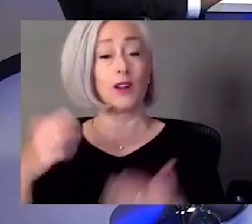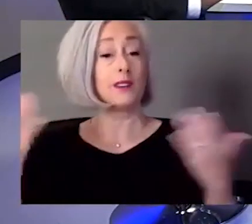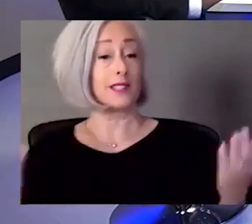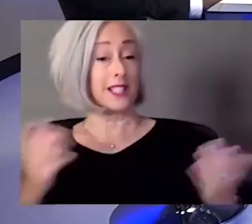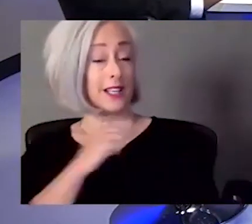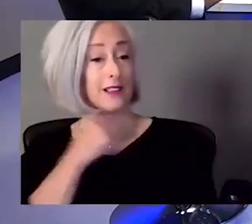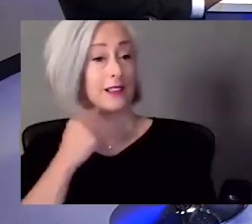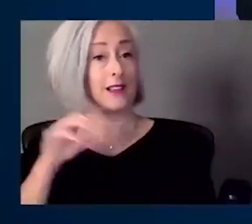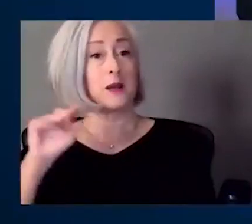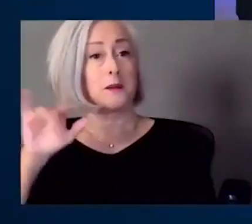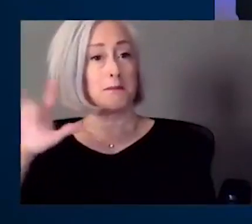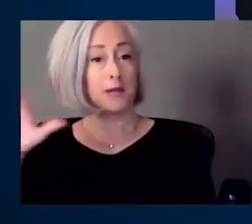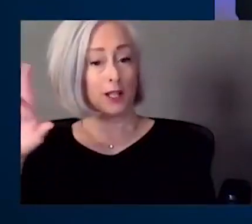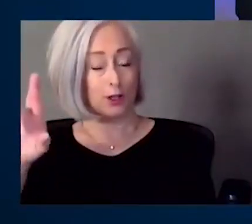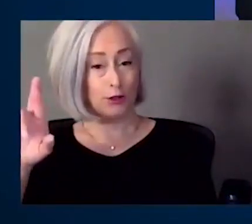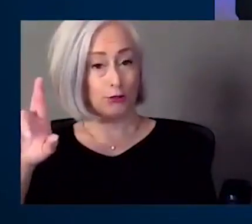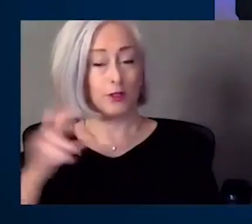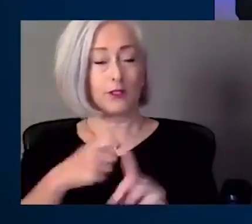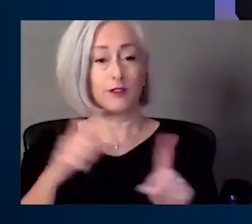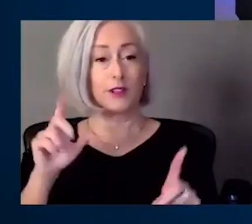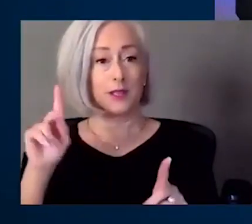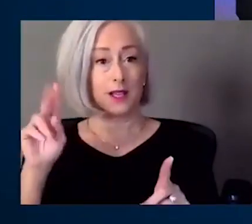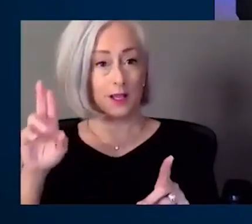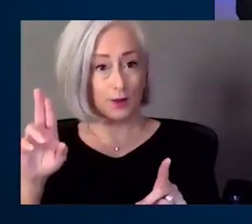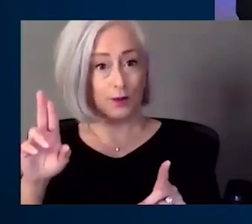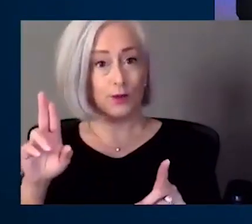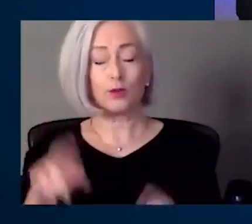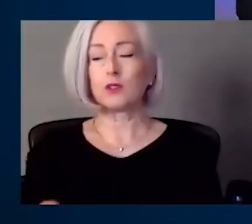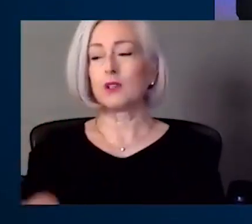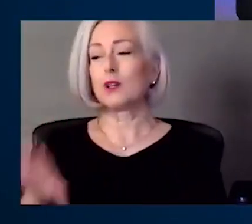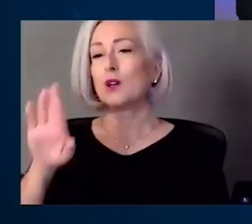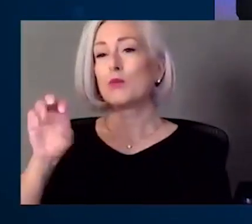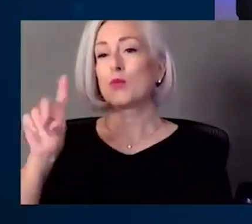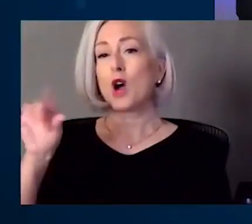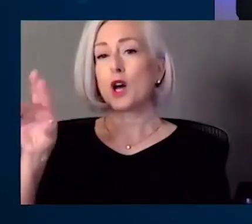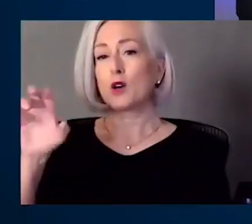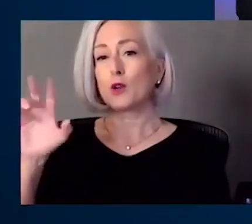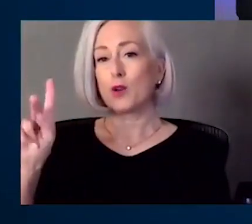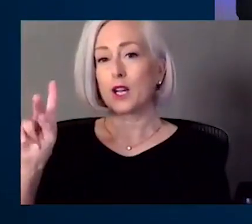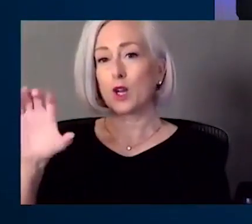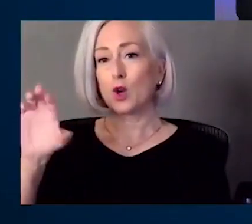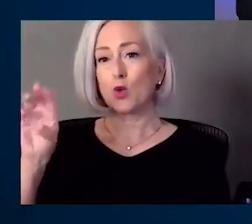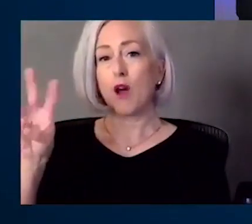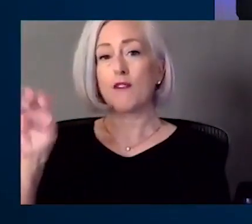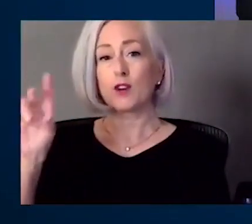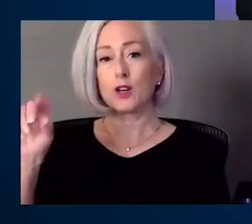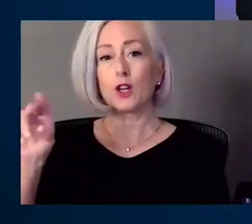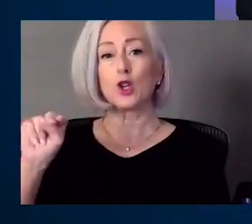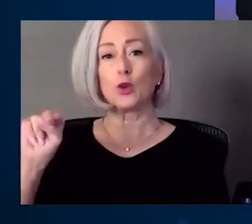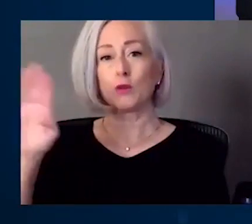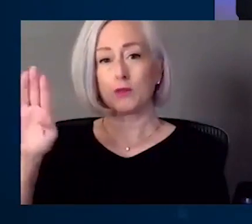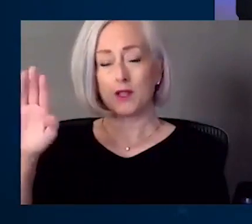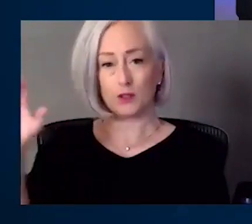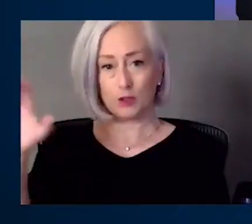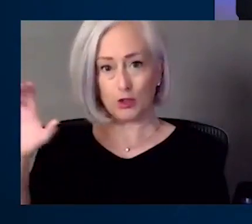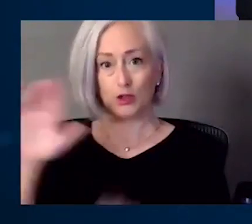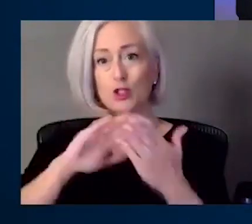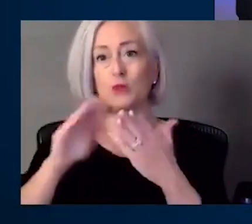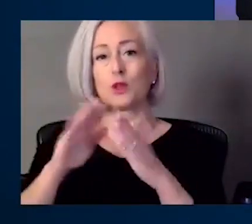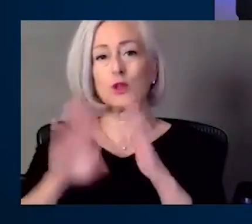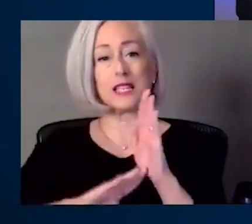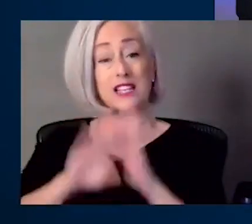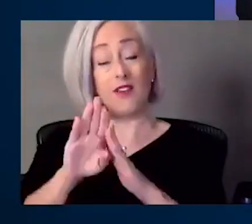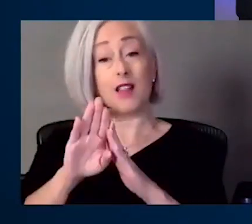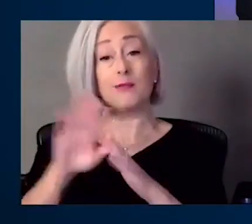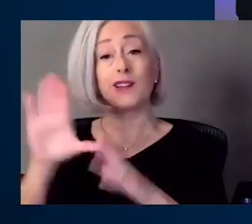and joining us virtually is Broderick Crawford, president of the New Bethel Church Community Development Corporation and he has a look